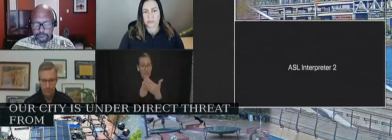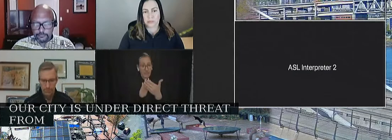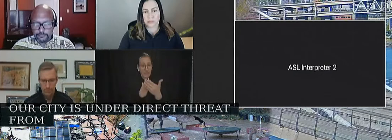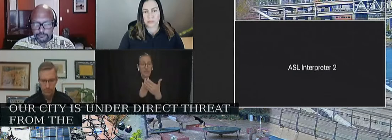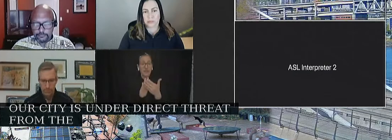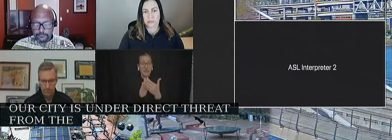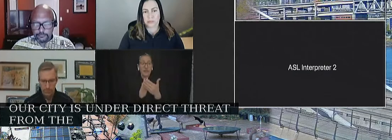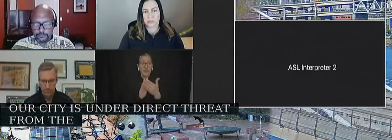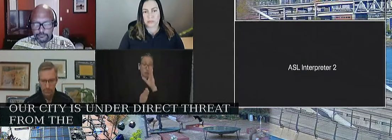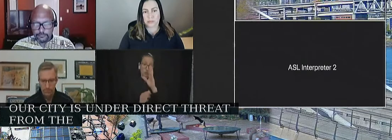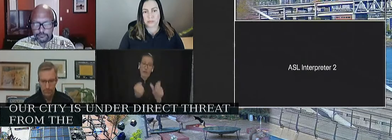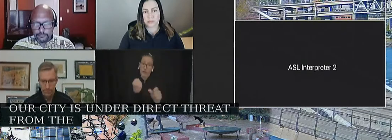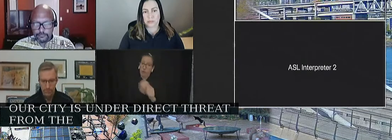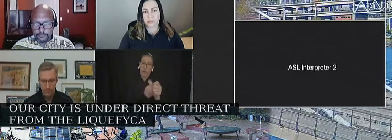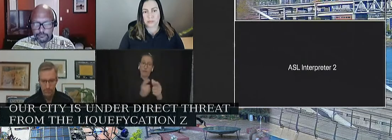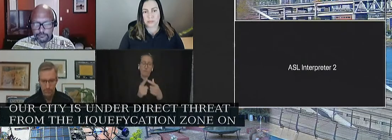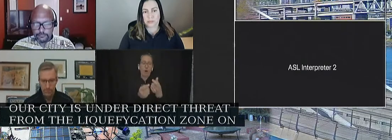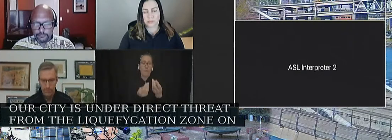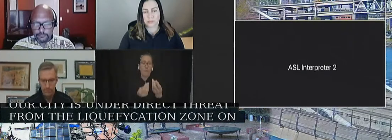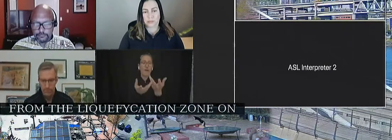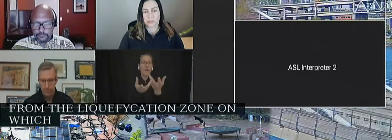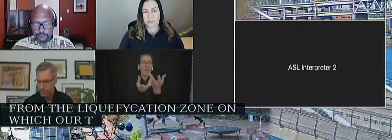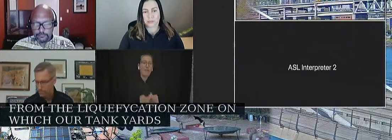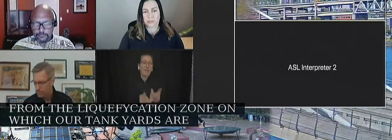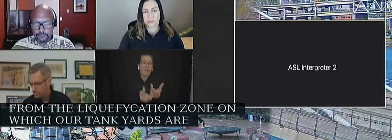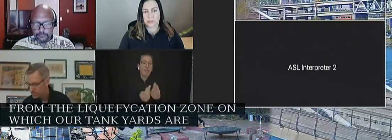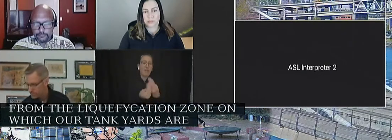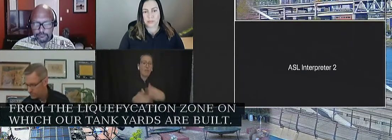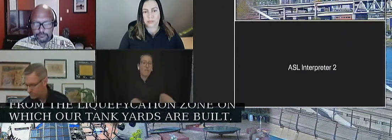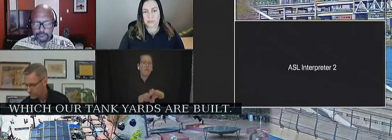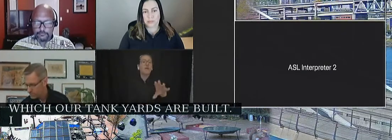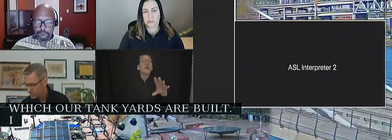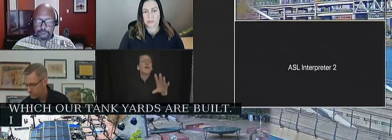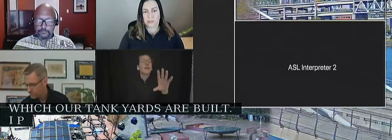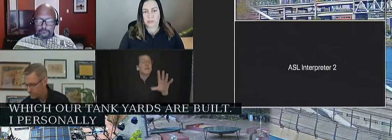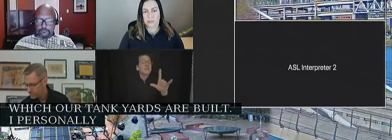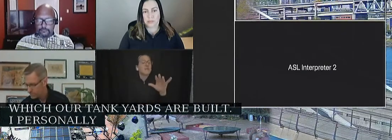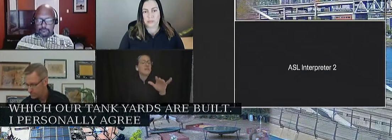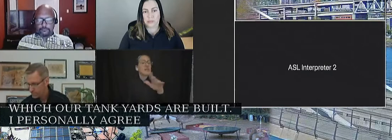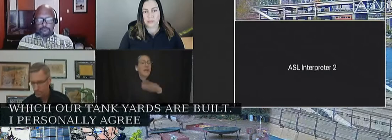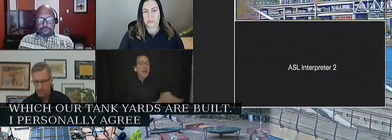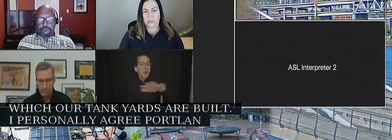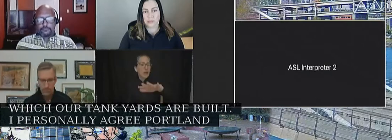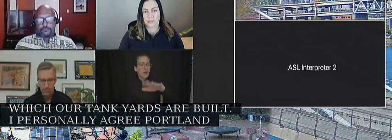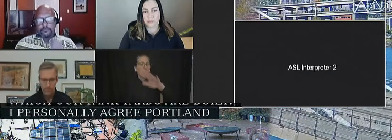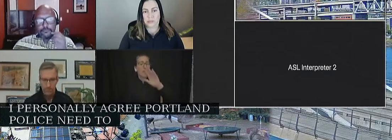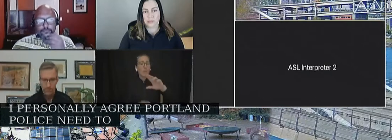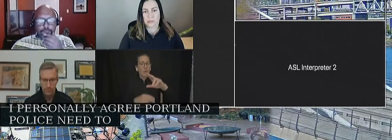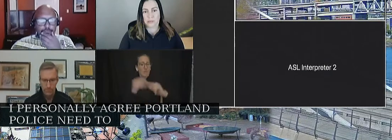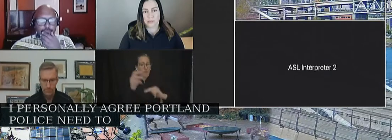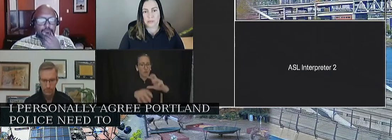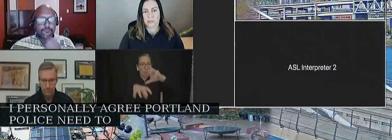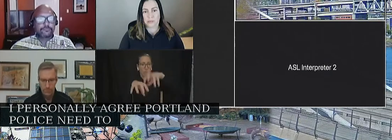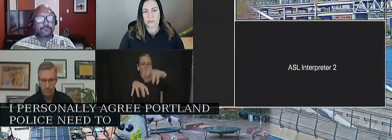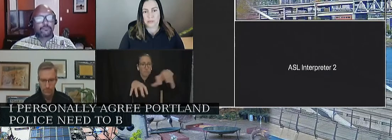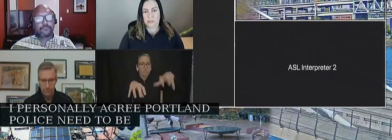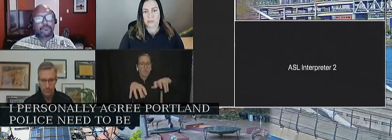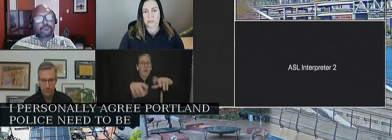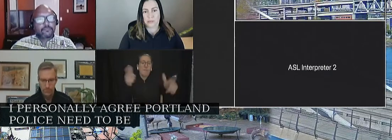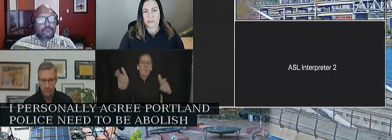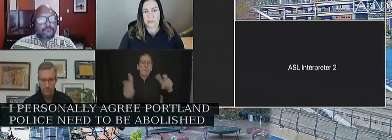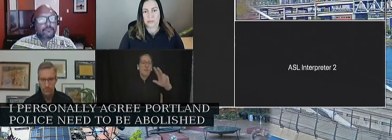our tank yards are built. I personally agree that Portland police need to be abolished after decades of them being